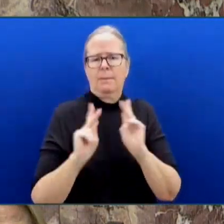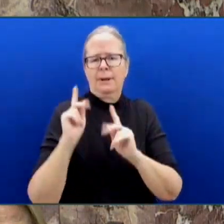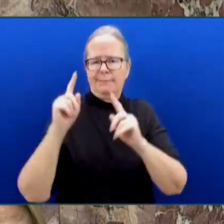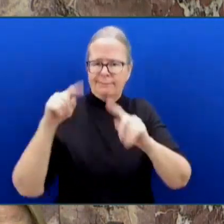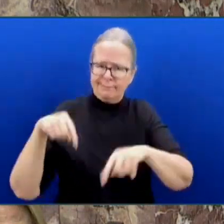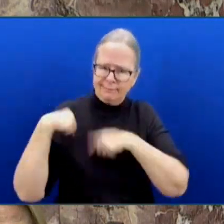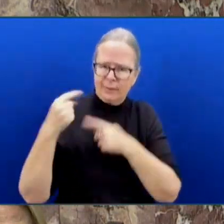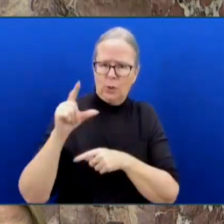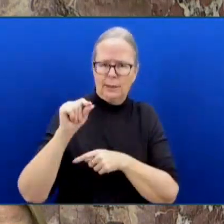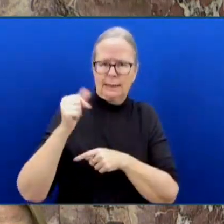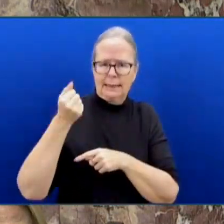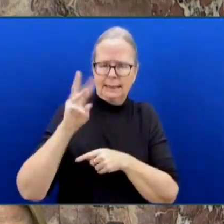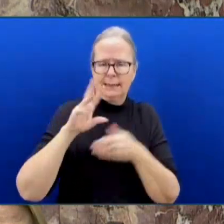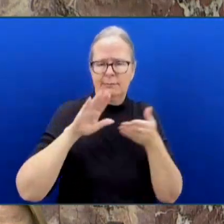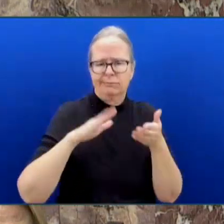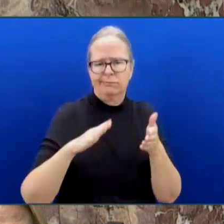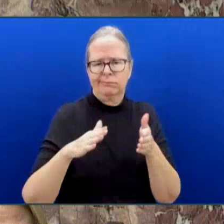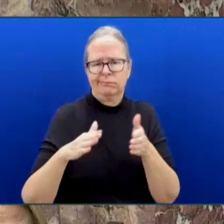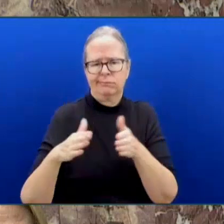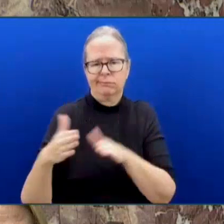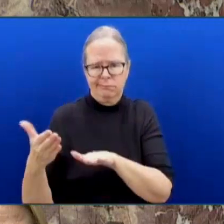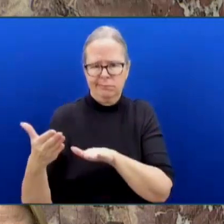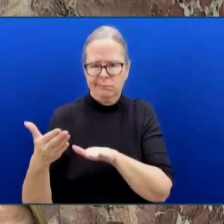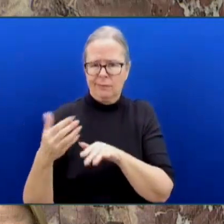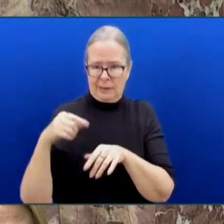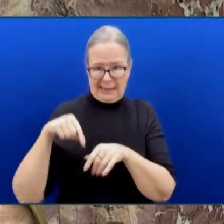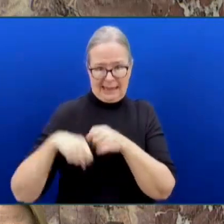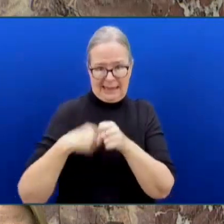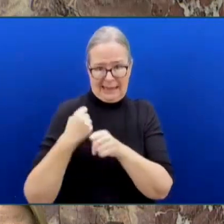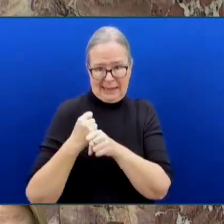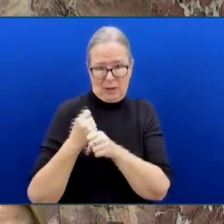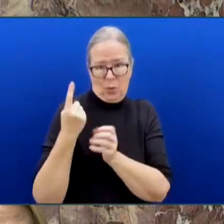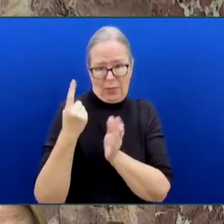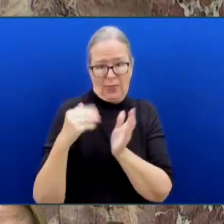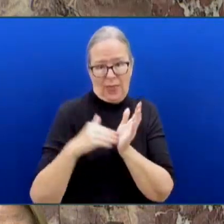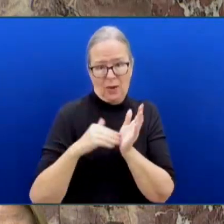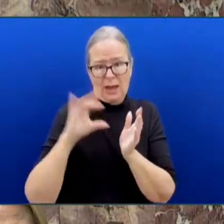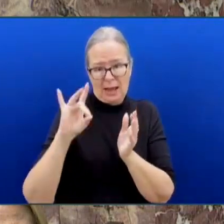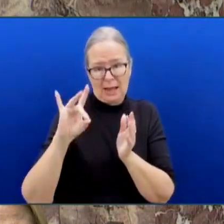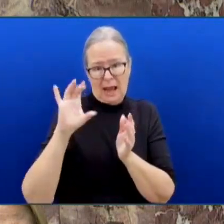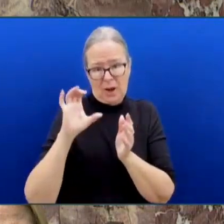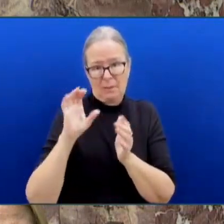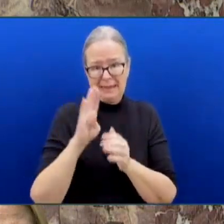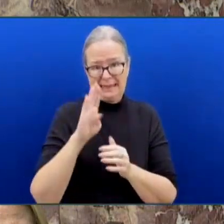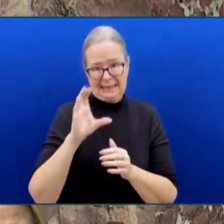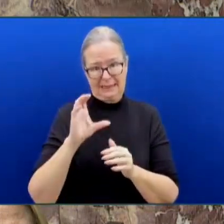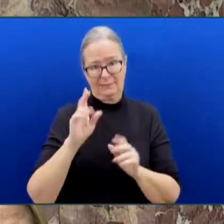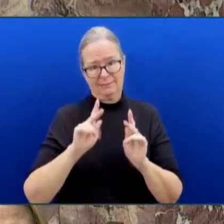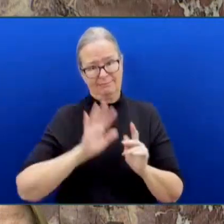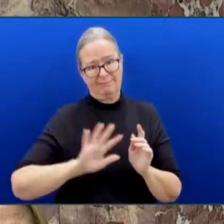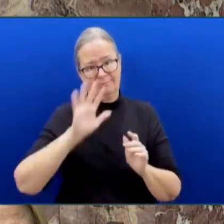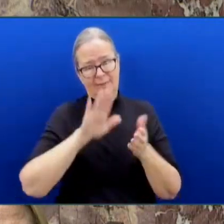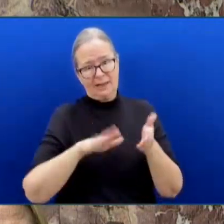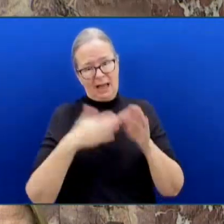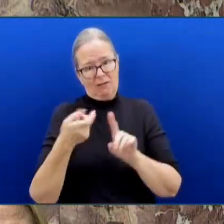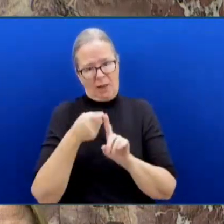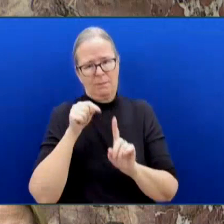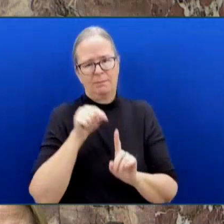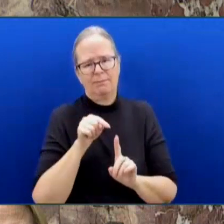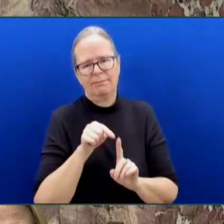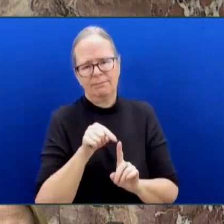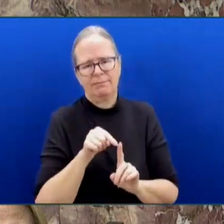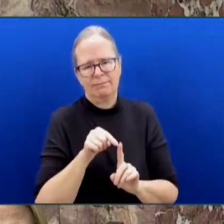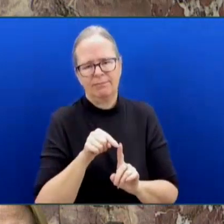Columbians so far this year, is that we have to work across the entire continuum. We have to work very hard to ensure that we are keeping